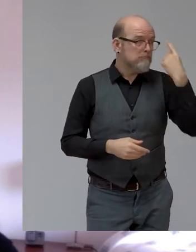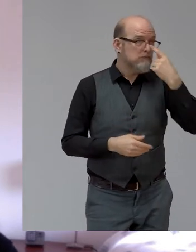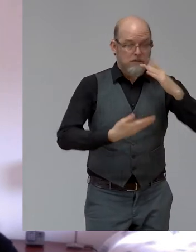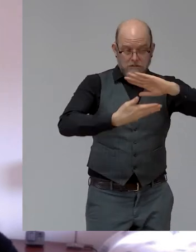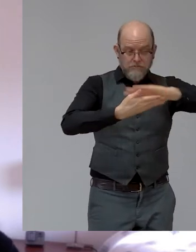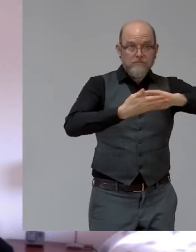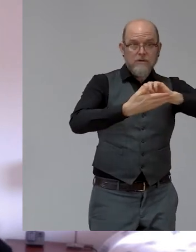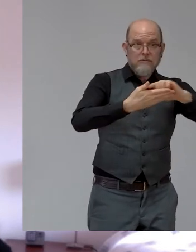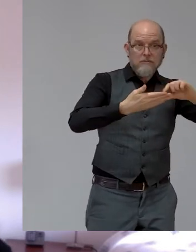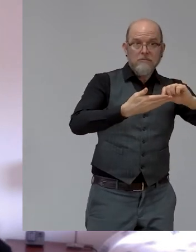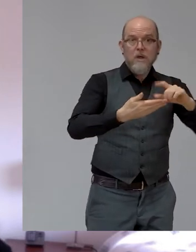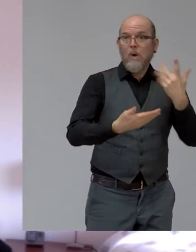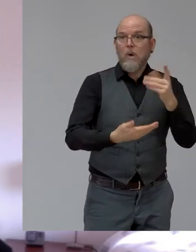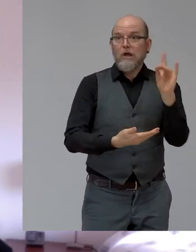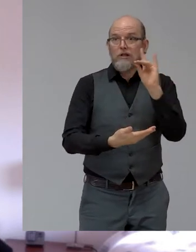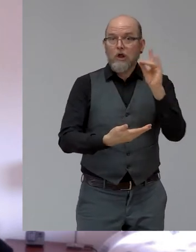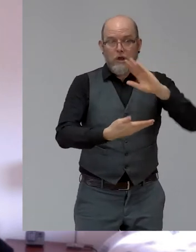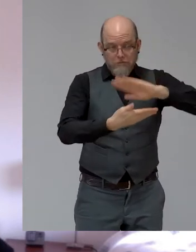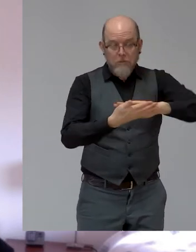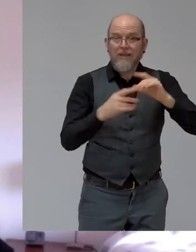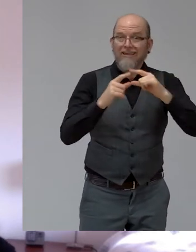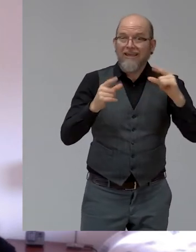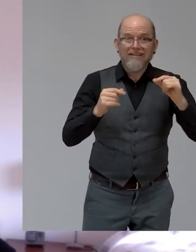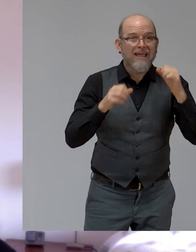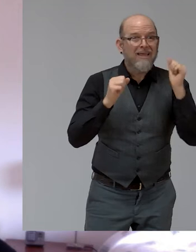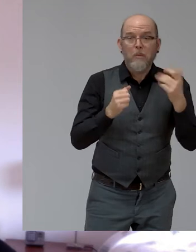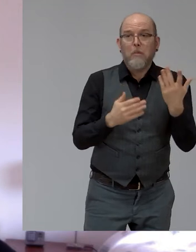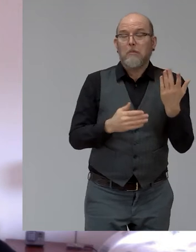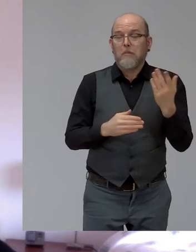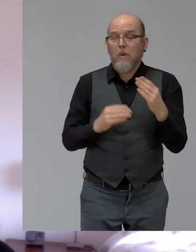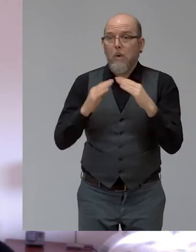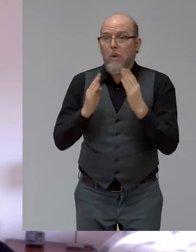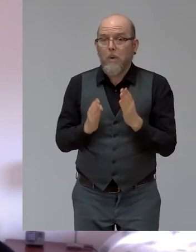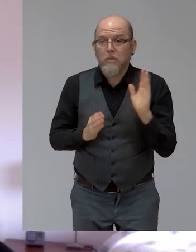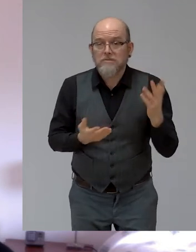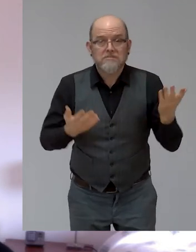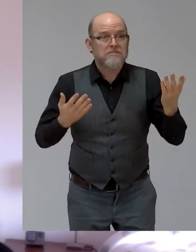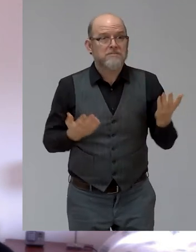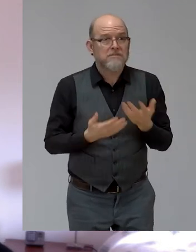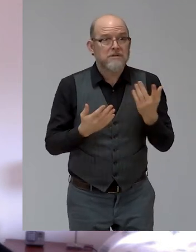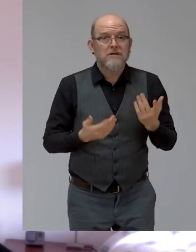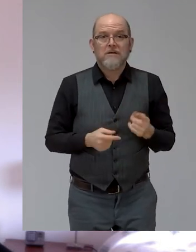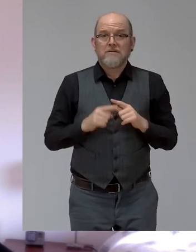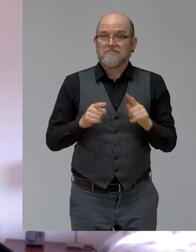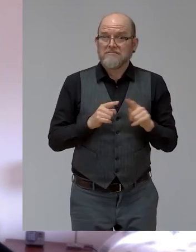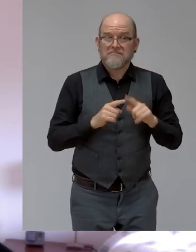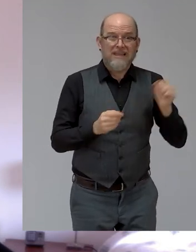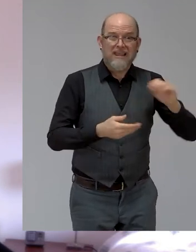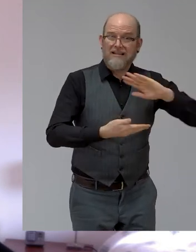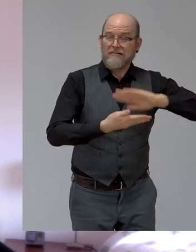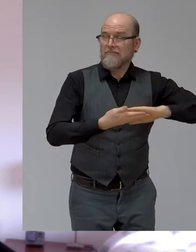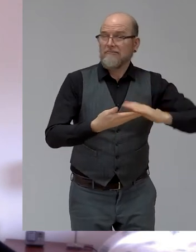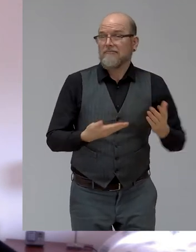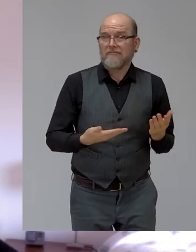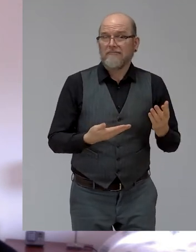Now, to think about it and you say, and I open the wallet, guess which card I like to see the most.